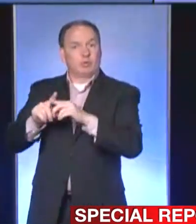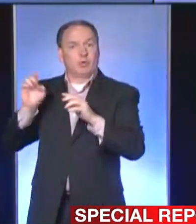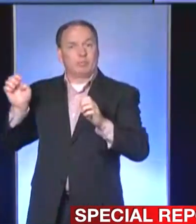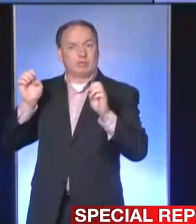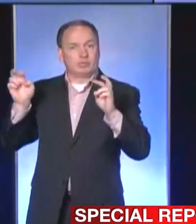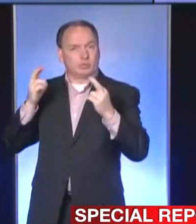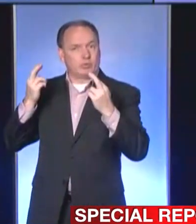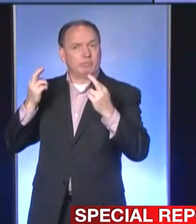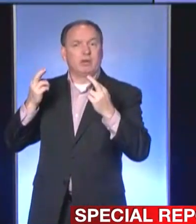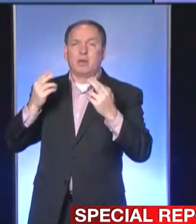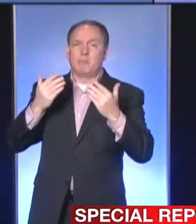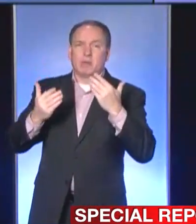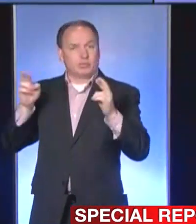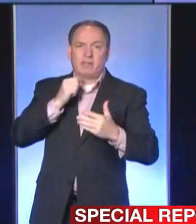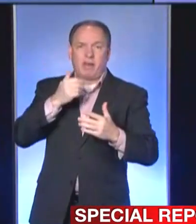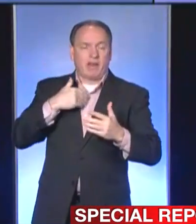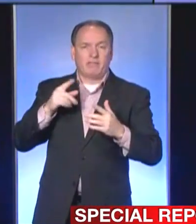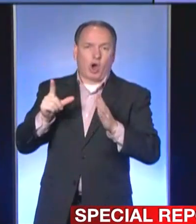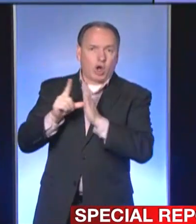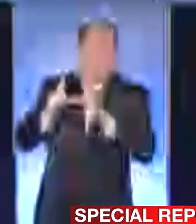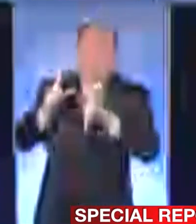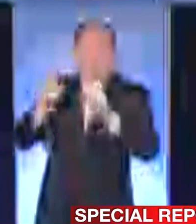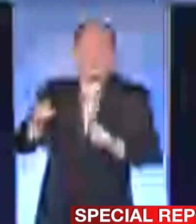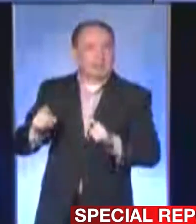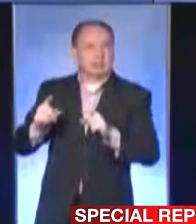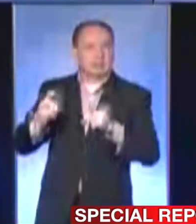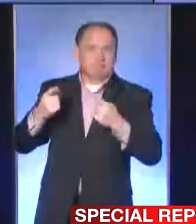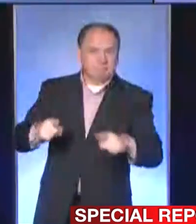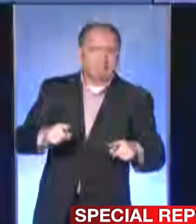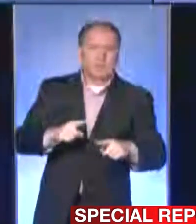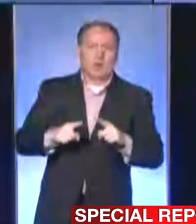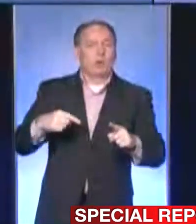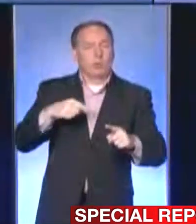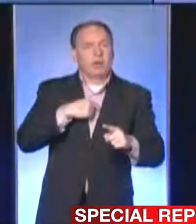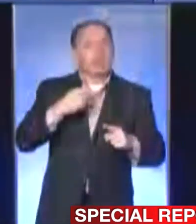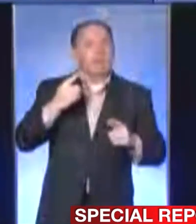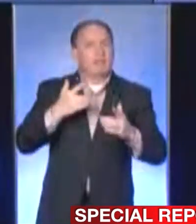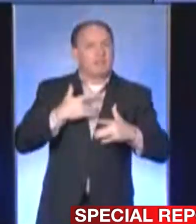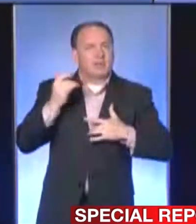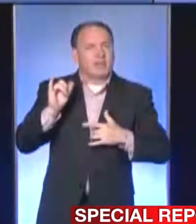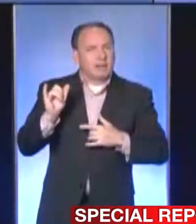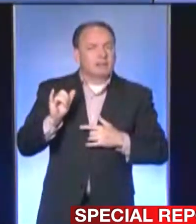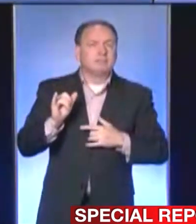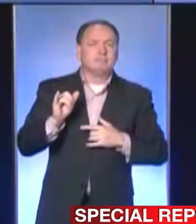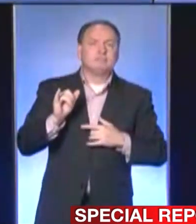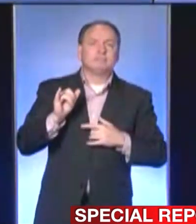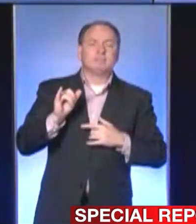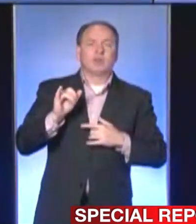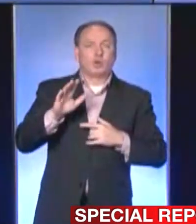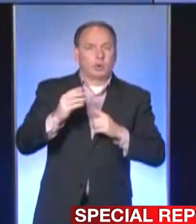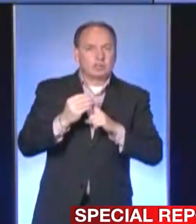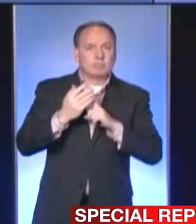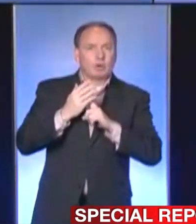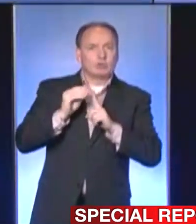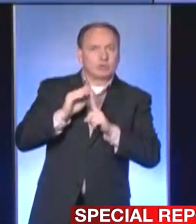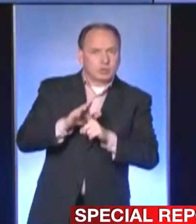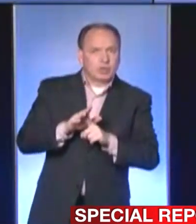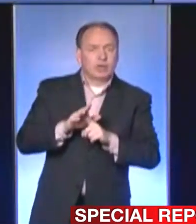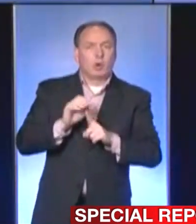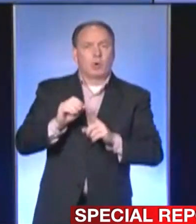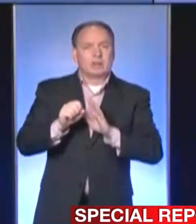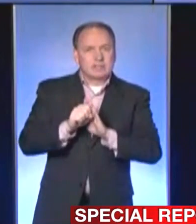done. But if we feel that you're at risk based upon your travel or exposure screening or your symptom complex,